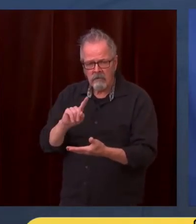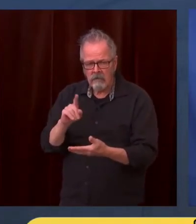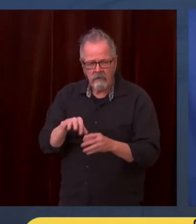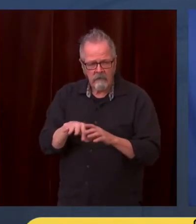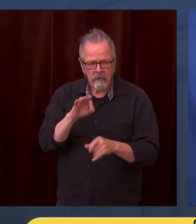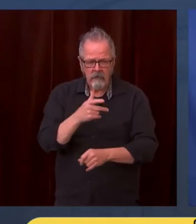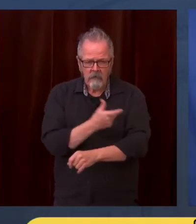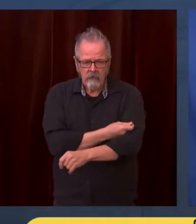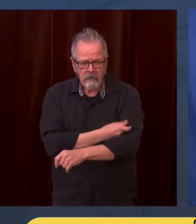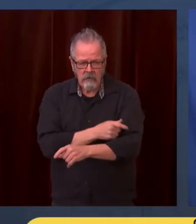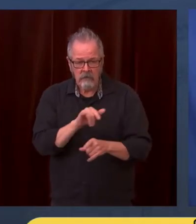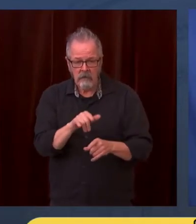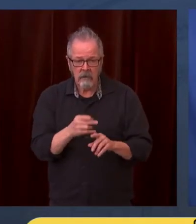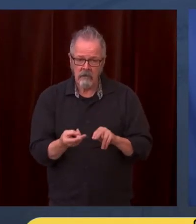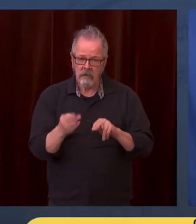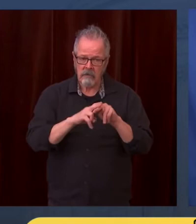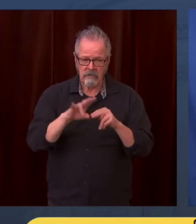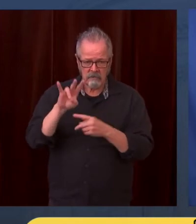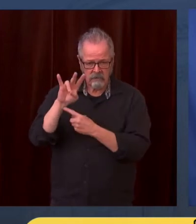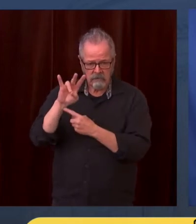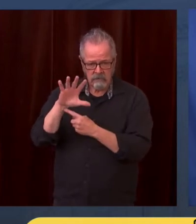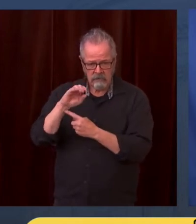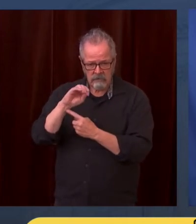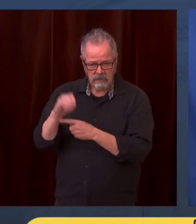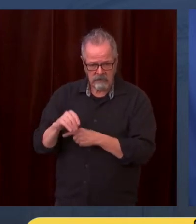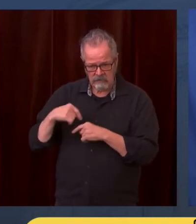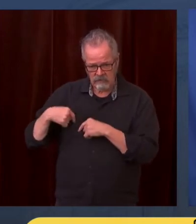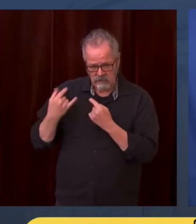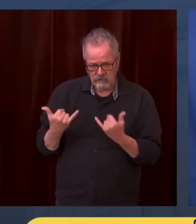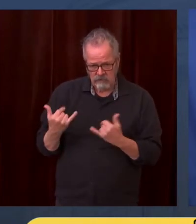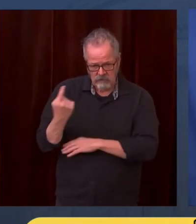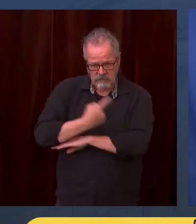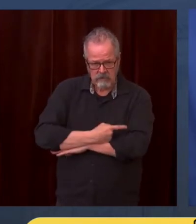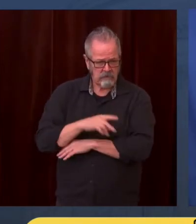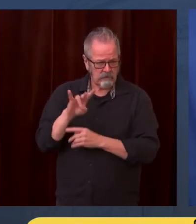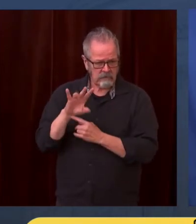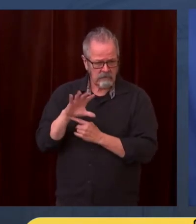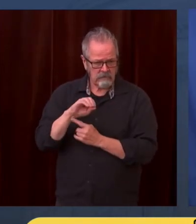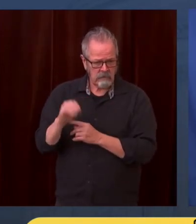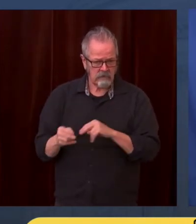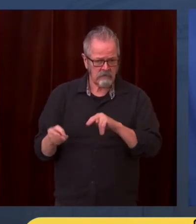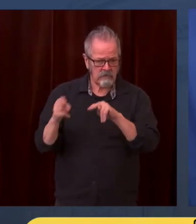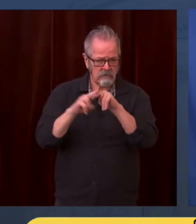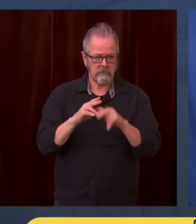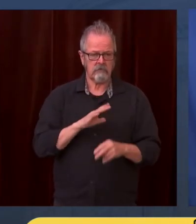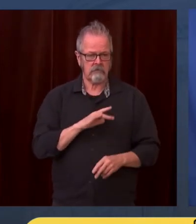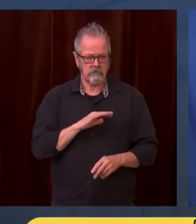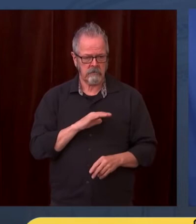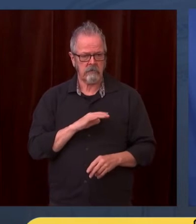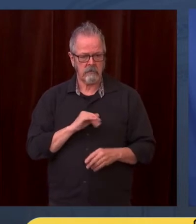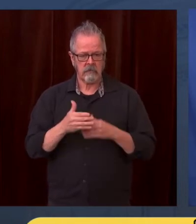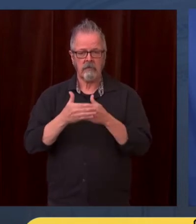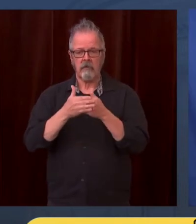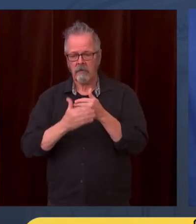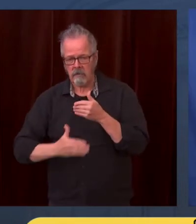And will that increase up to over 80,000 additional doses, we hope, in the upcoming couple of weeks. So people,